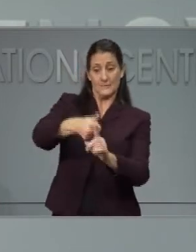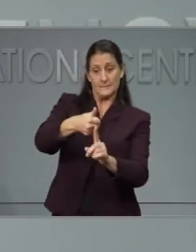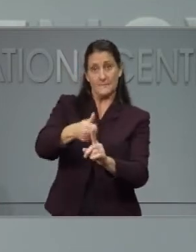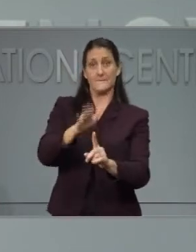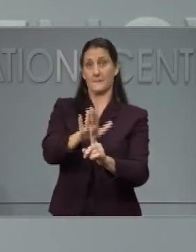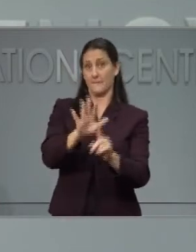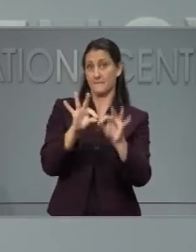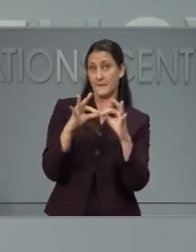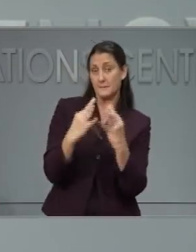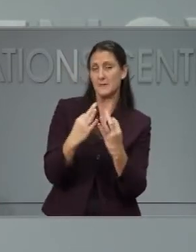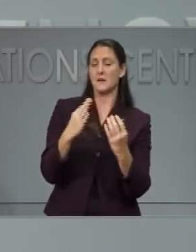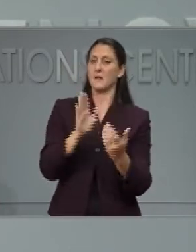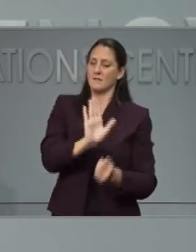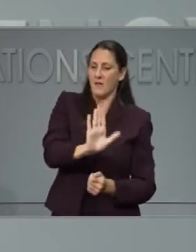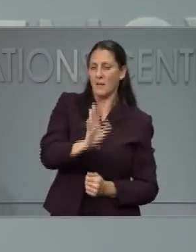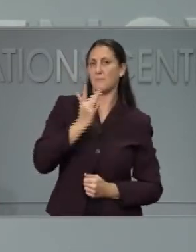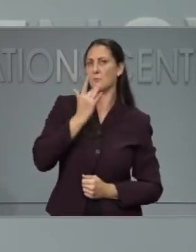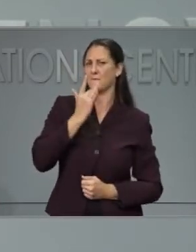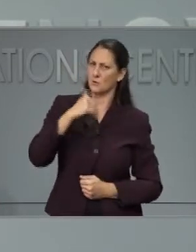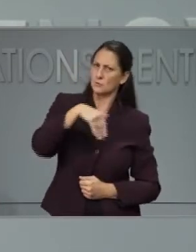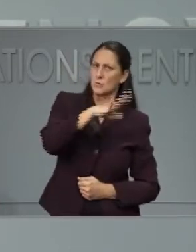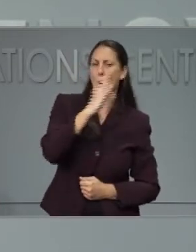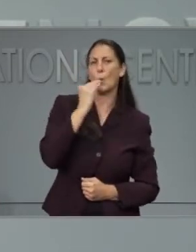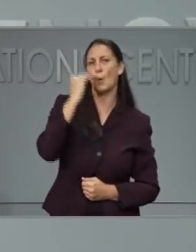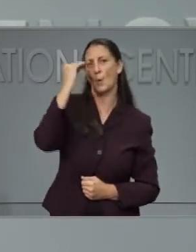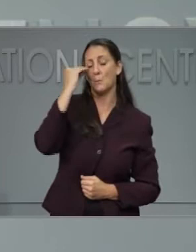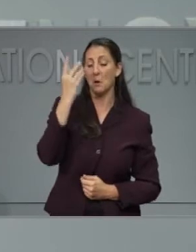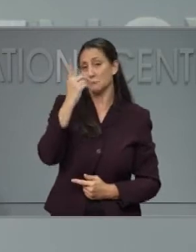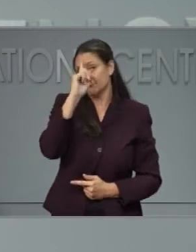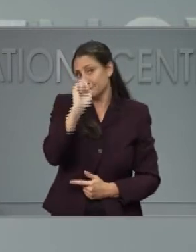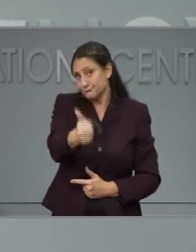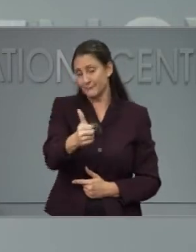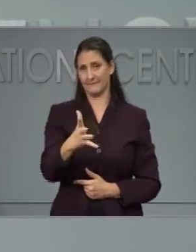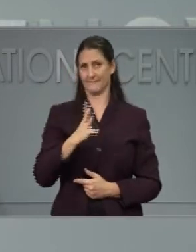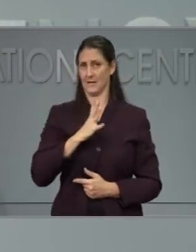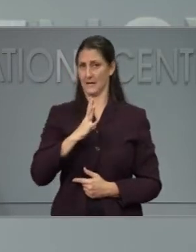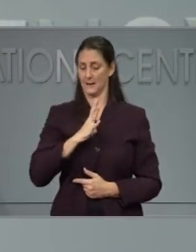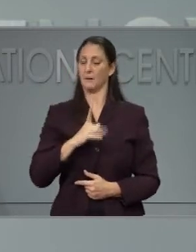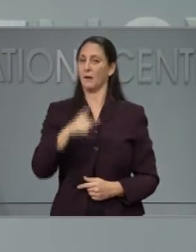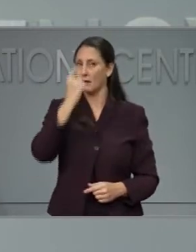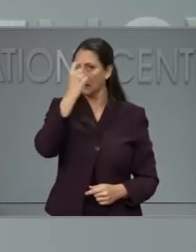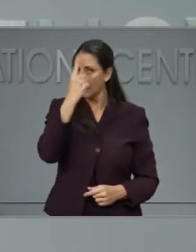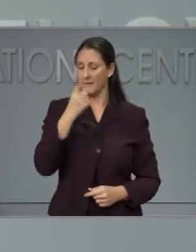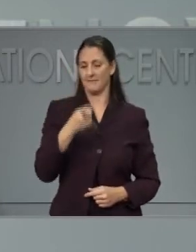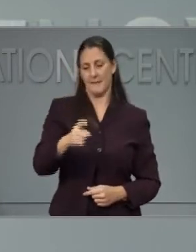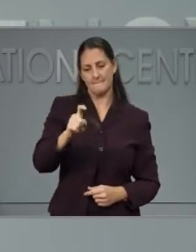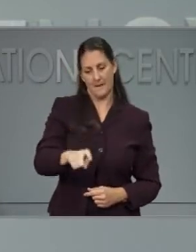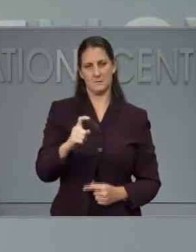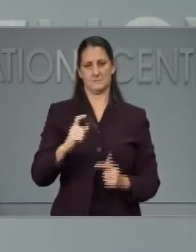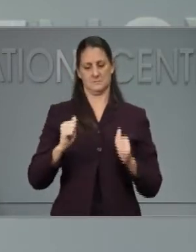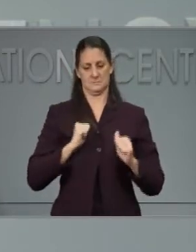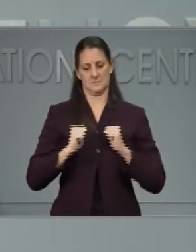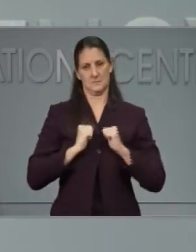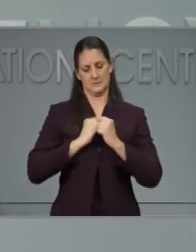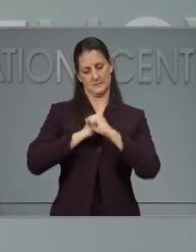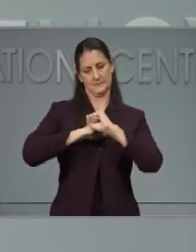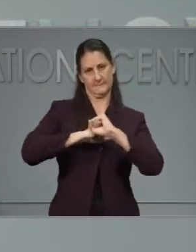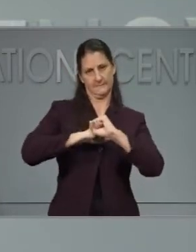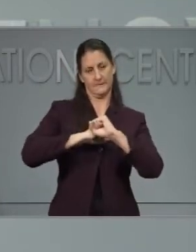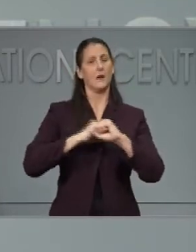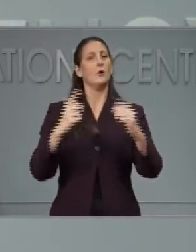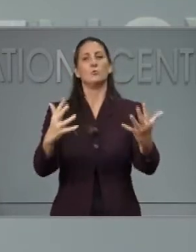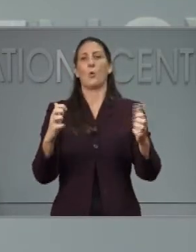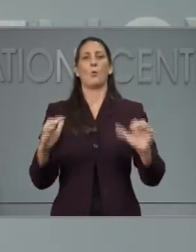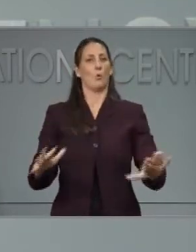want to make sure that they they know the risks and are taking all the precautions that they need to. We don't want a student to go home to their family,